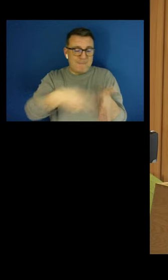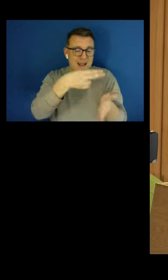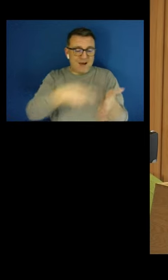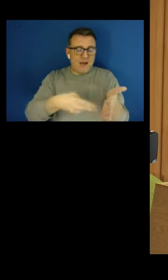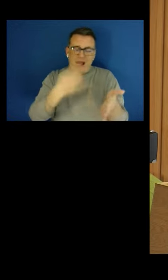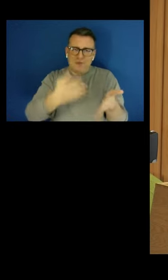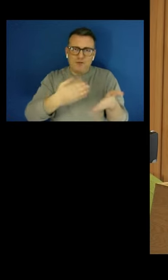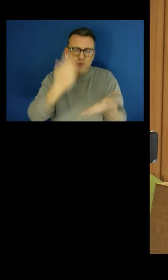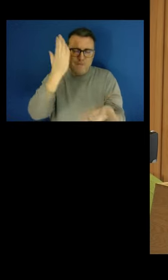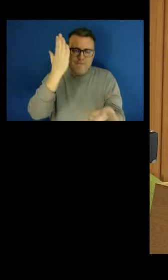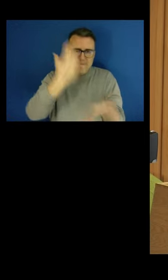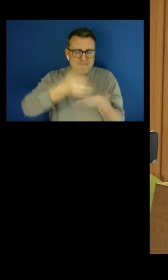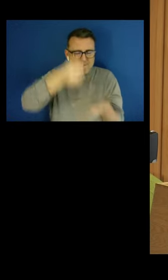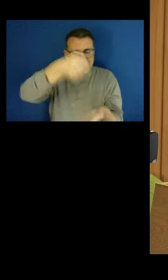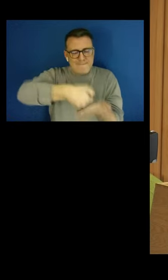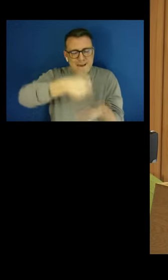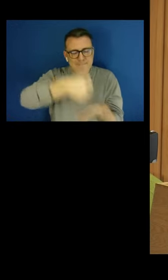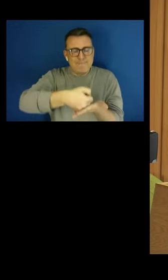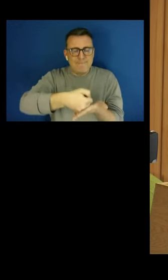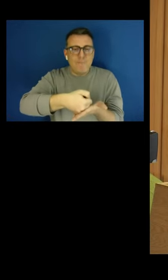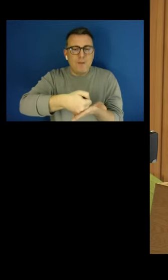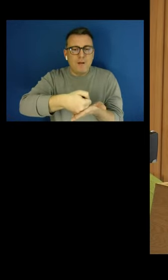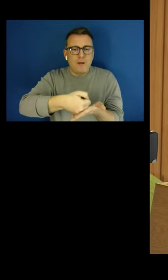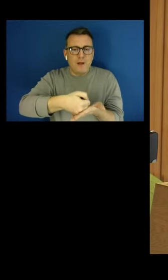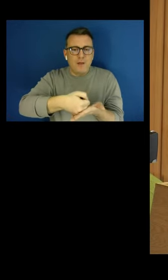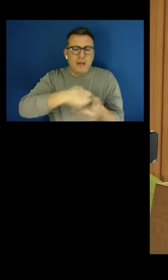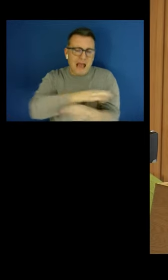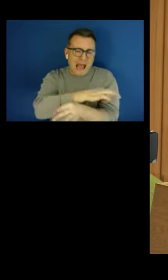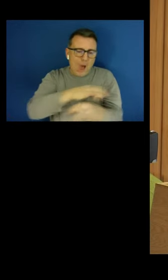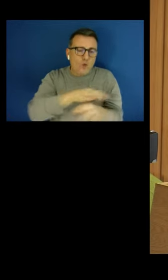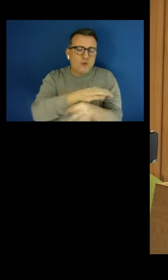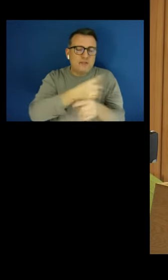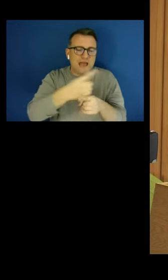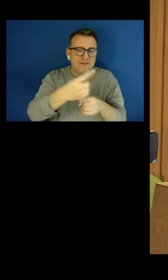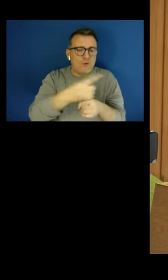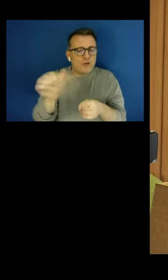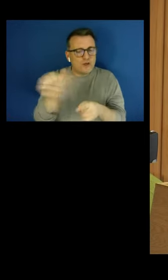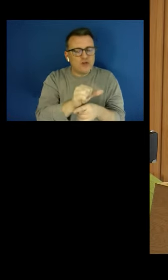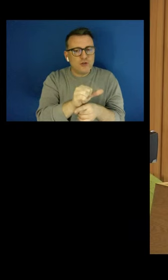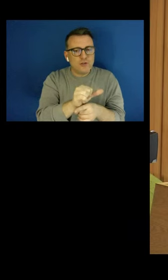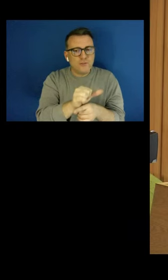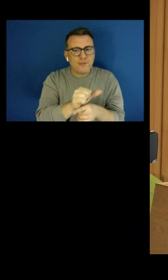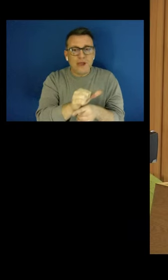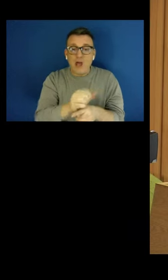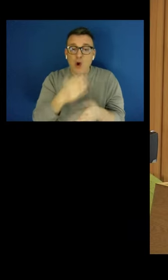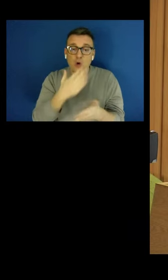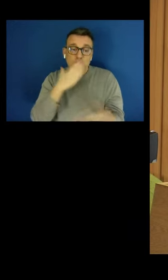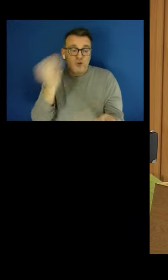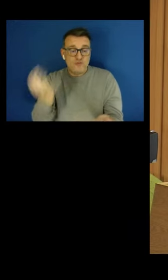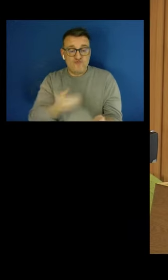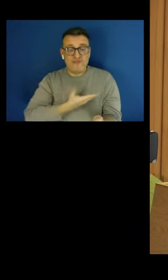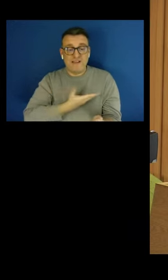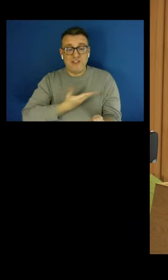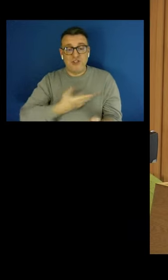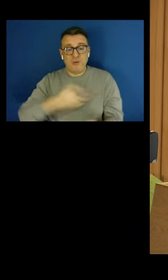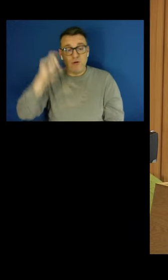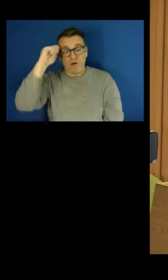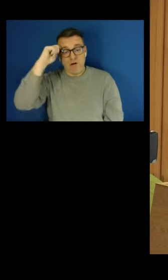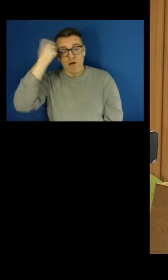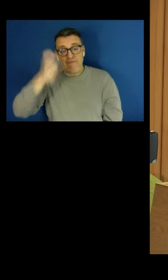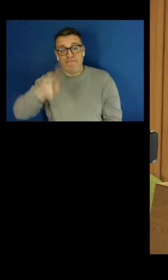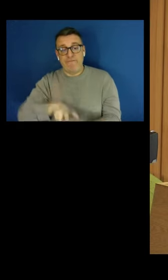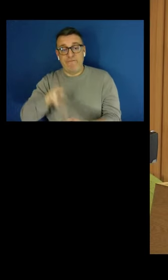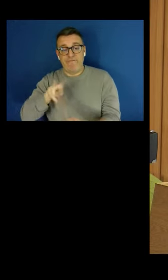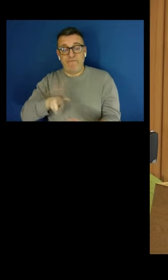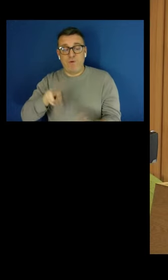contract. It commits to a right to switch off and work autonomously, to updated trade union